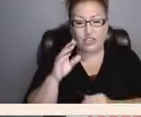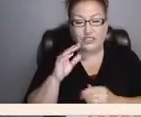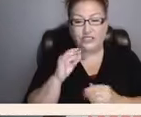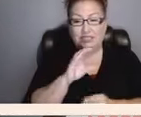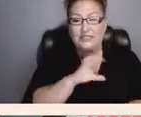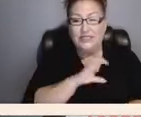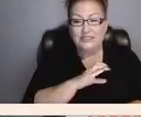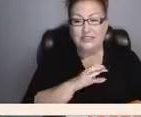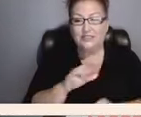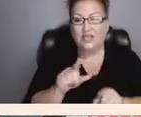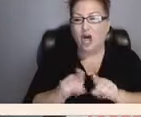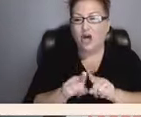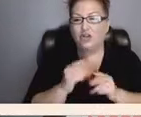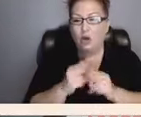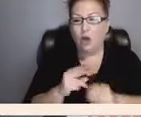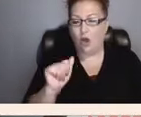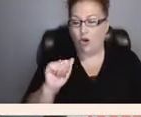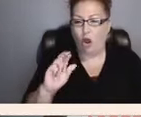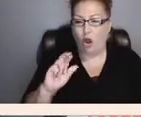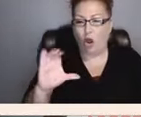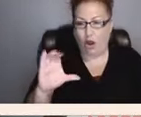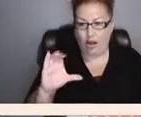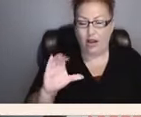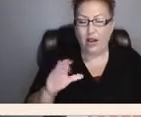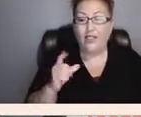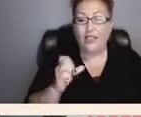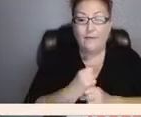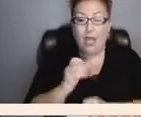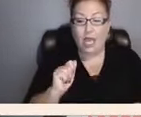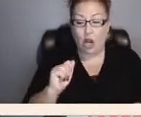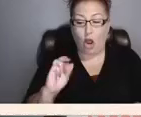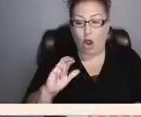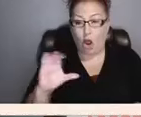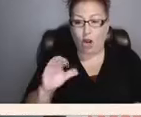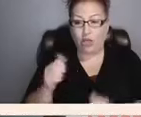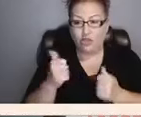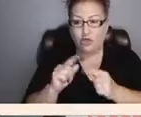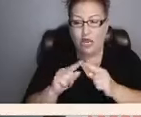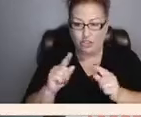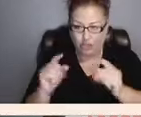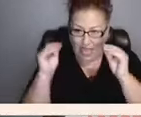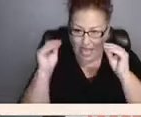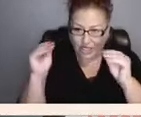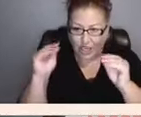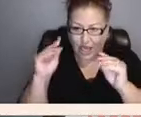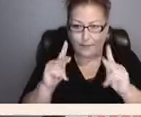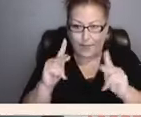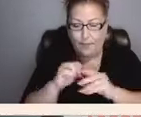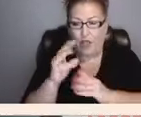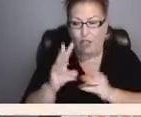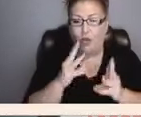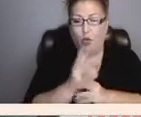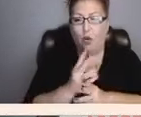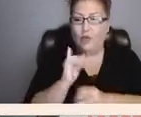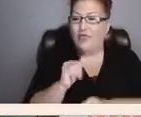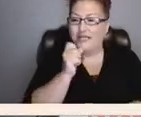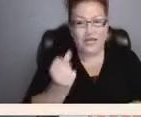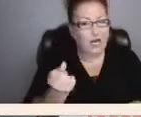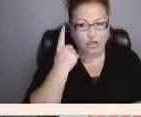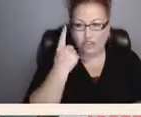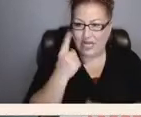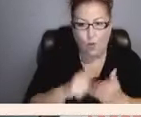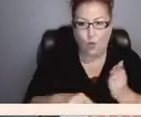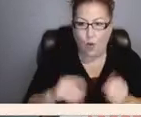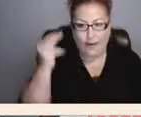arc they made art to try and educate people in the world that didn't understand what mental